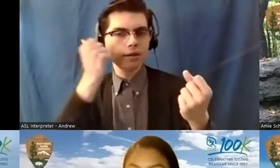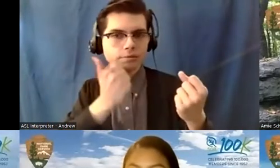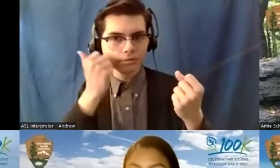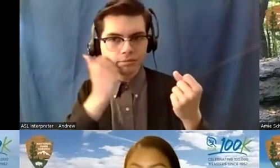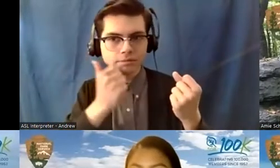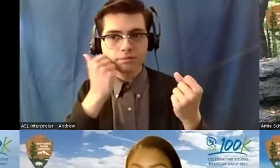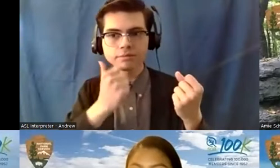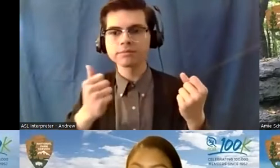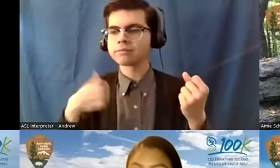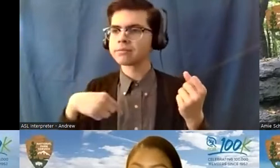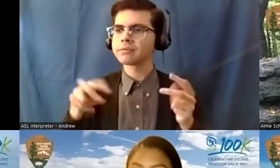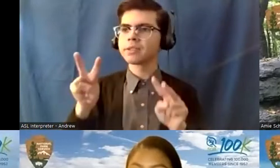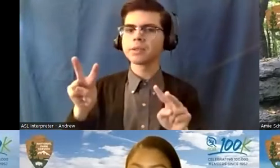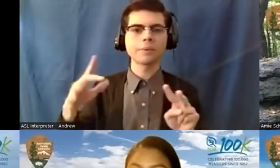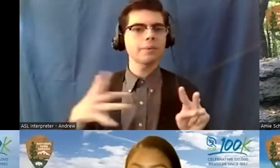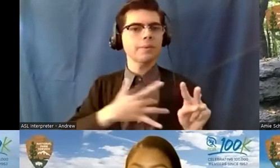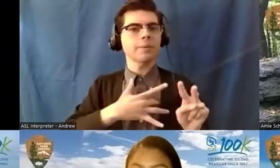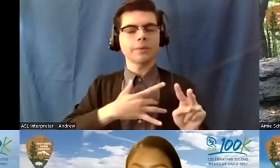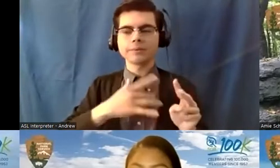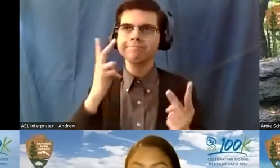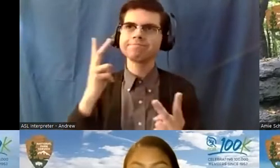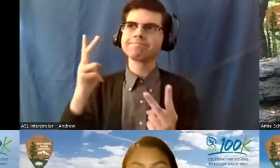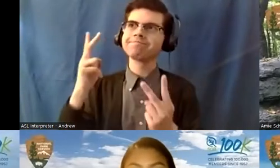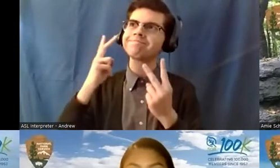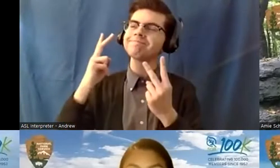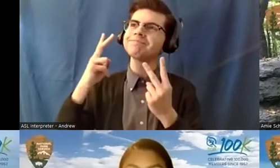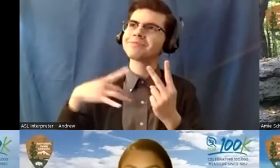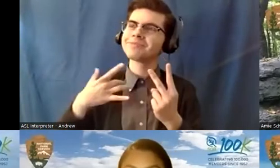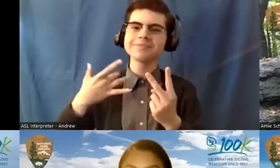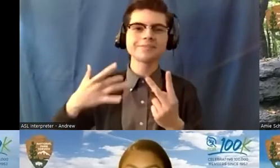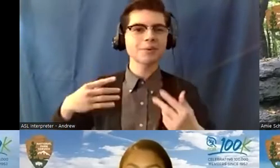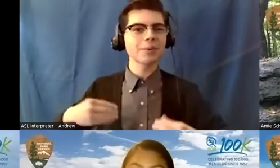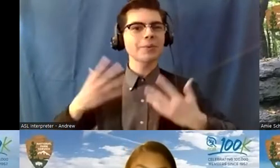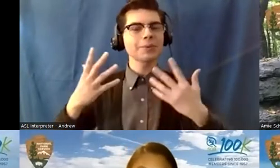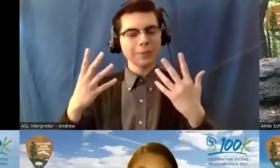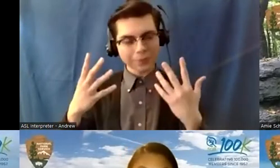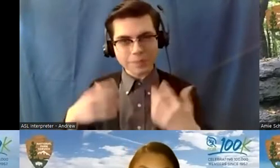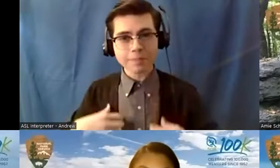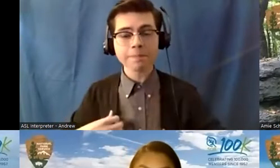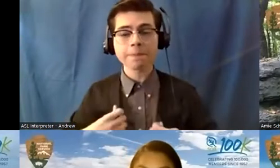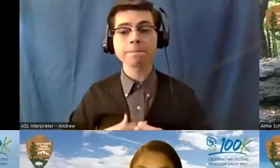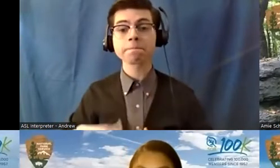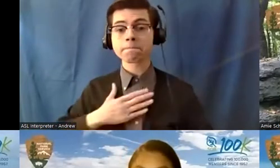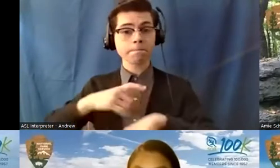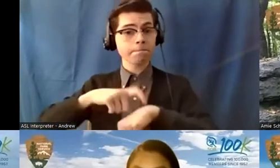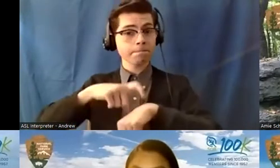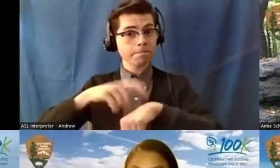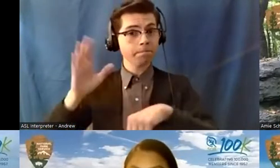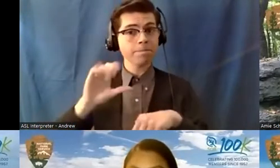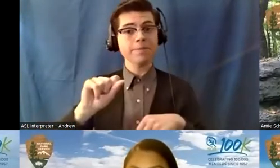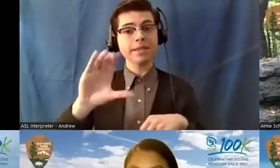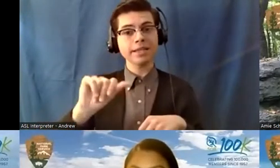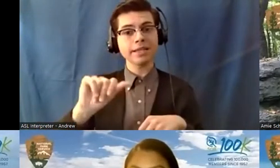cherished view shot and just brings back good memories. My time at SCA first started in